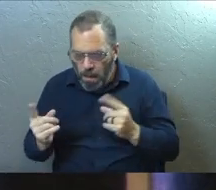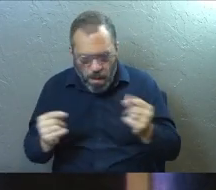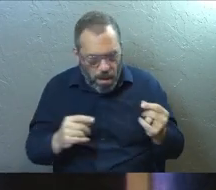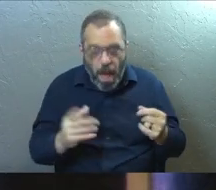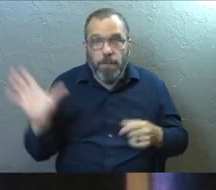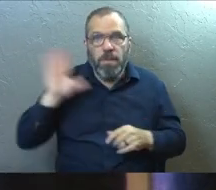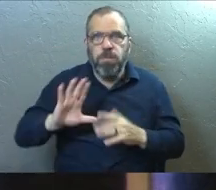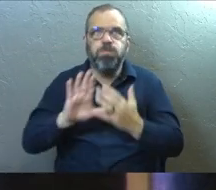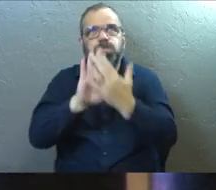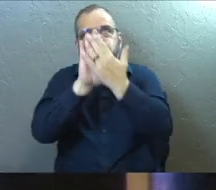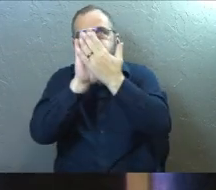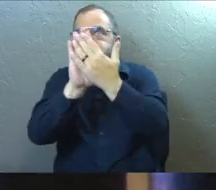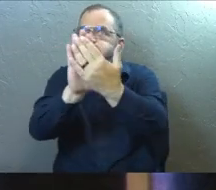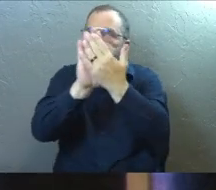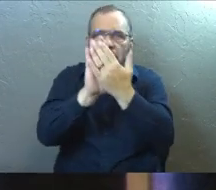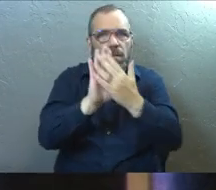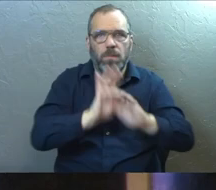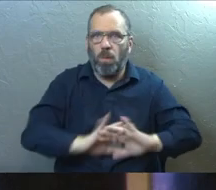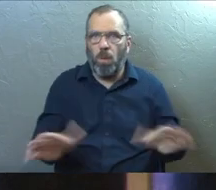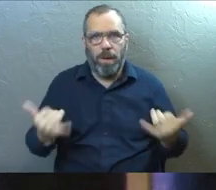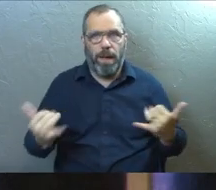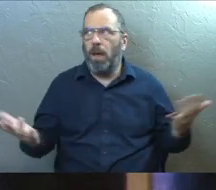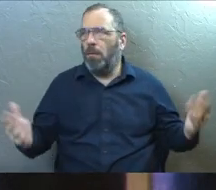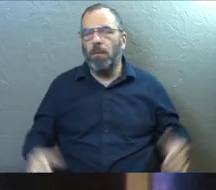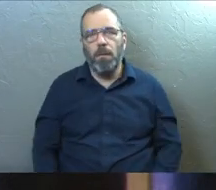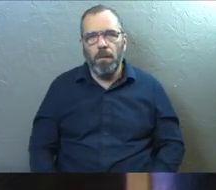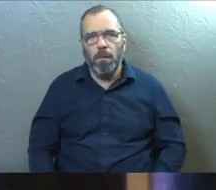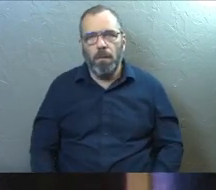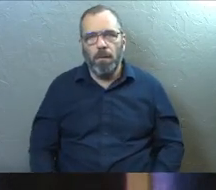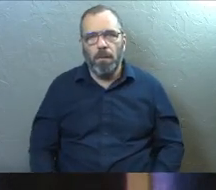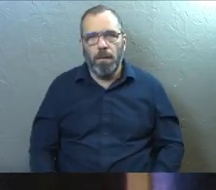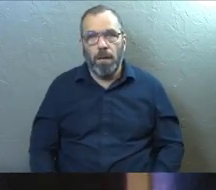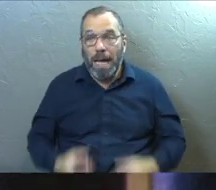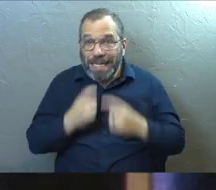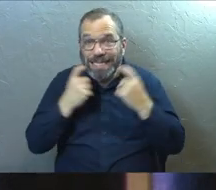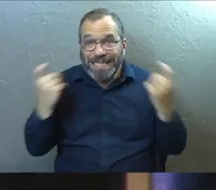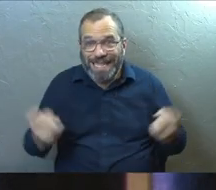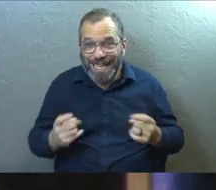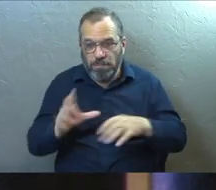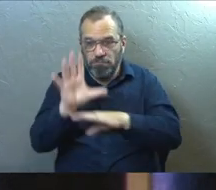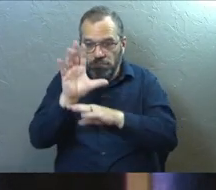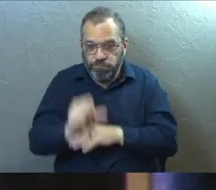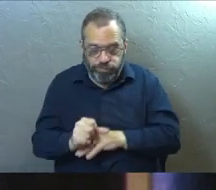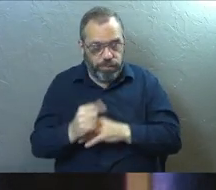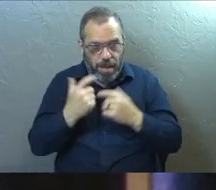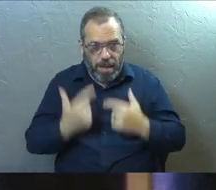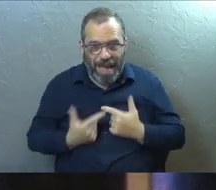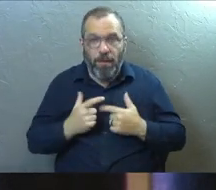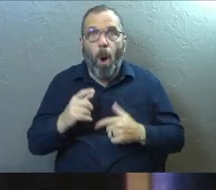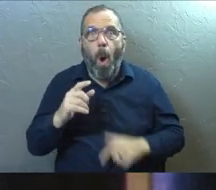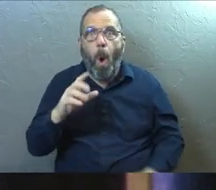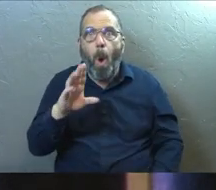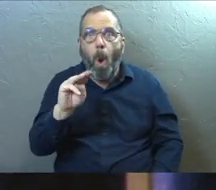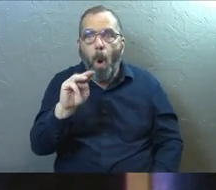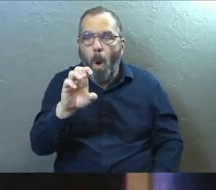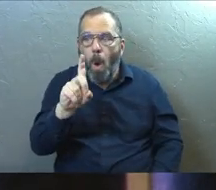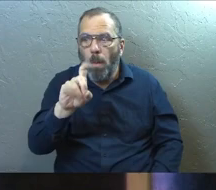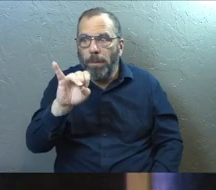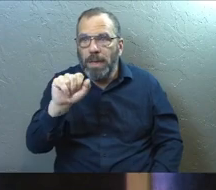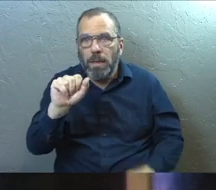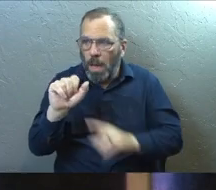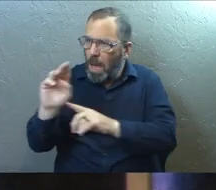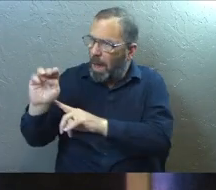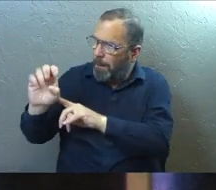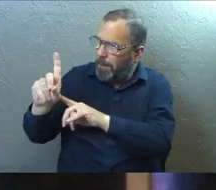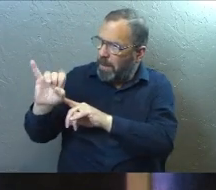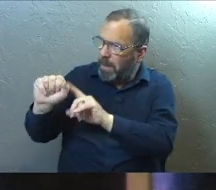We used to walk with Jesus. We don't walk with him anymore. Our sin patterns, our sin lifestyle, media came in. Can I just